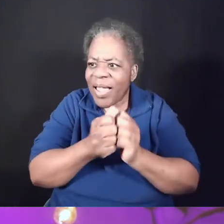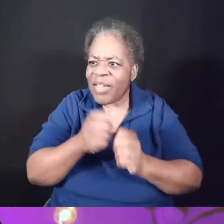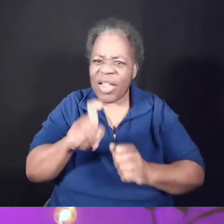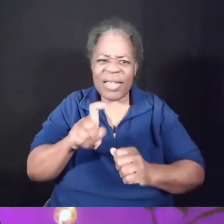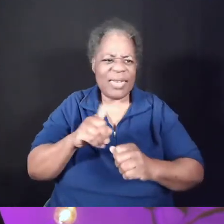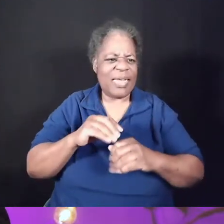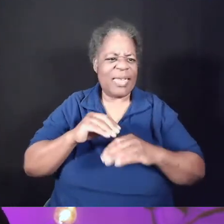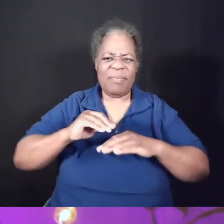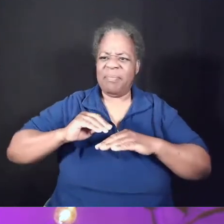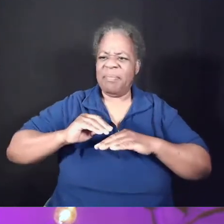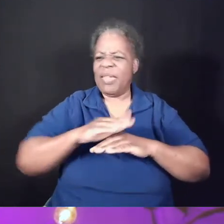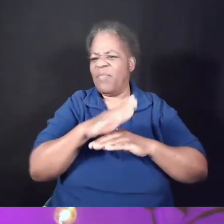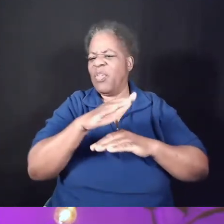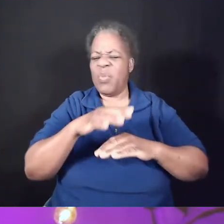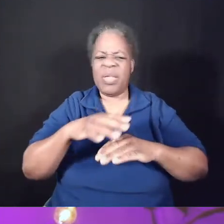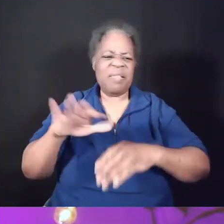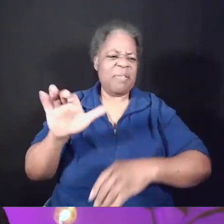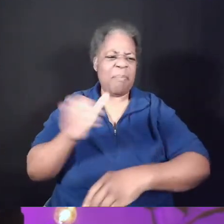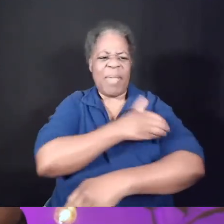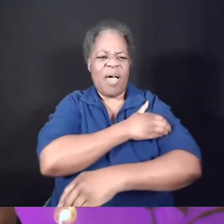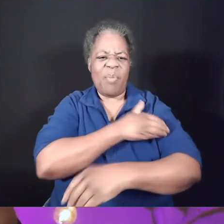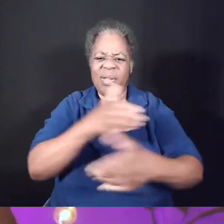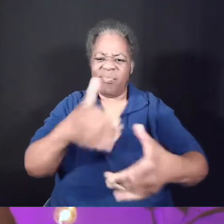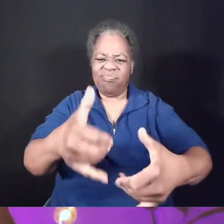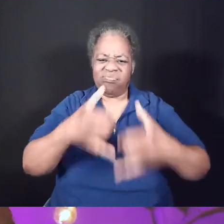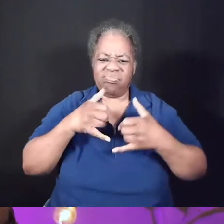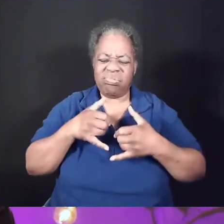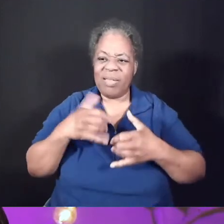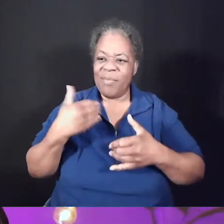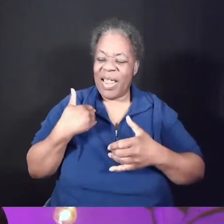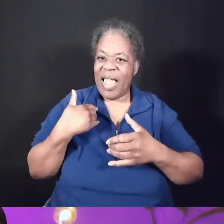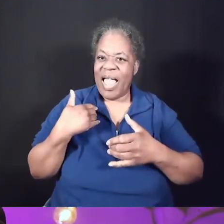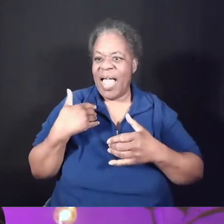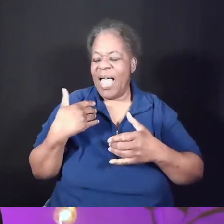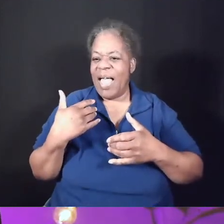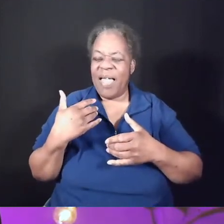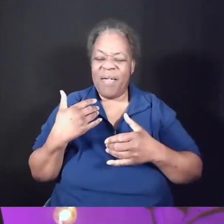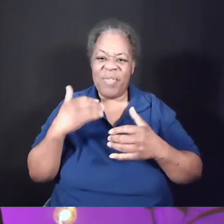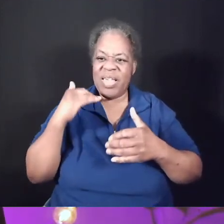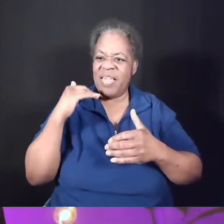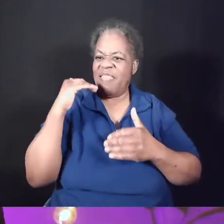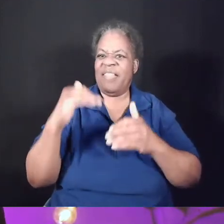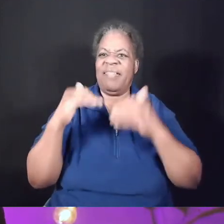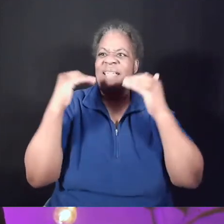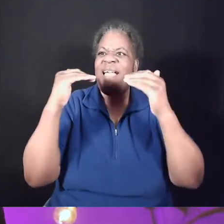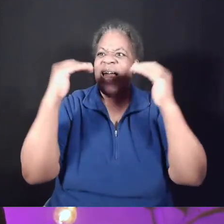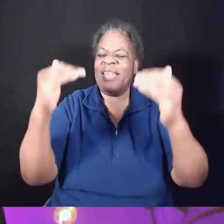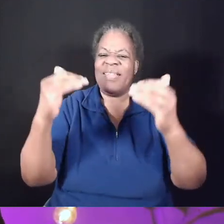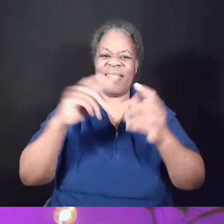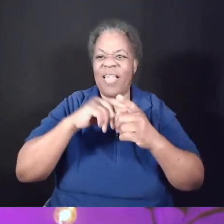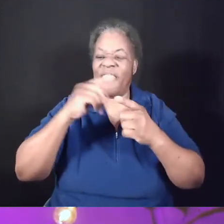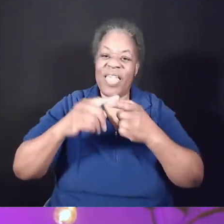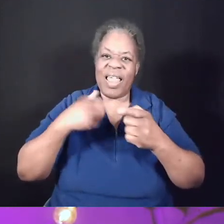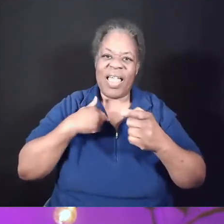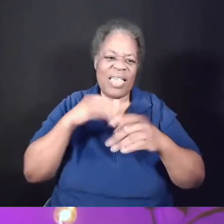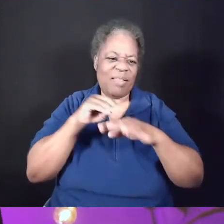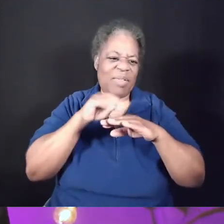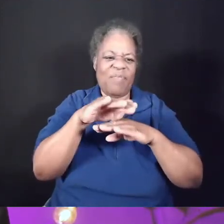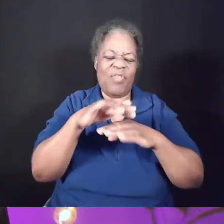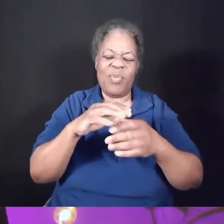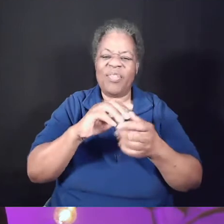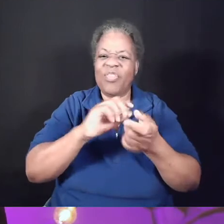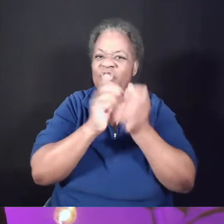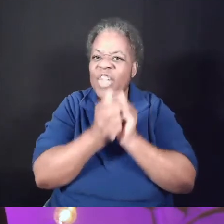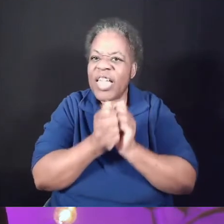power. And once I have those things, once I have the status that those bring, then I'll be able to bring about real change. But Jesus takes it and he